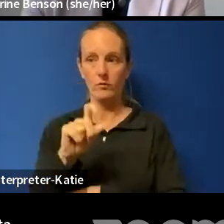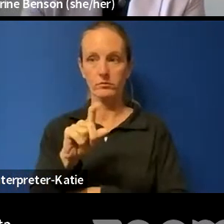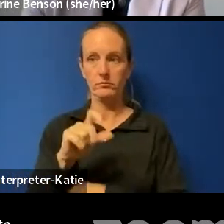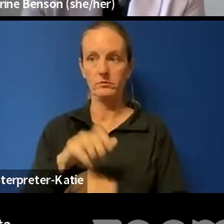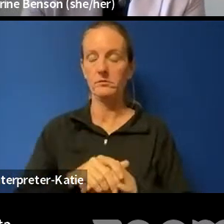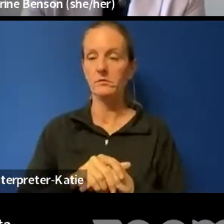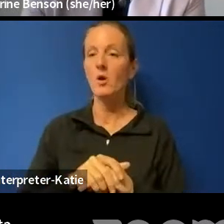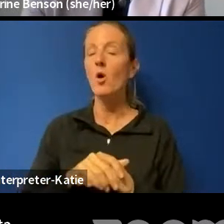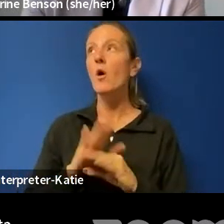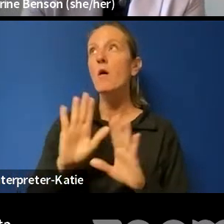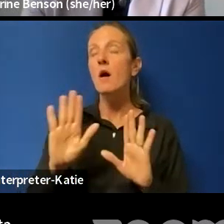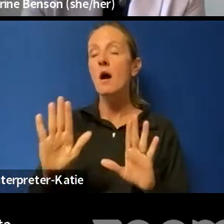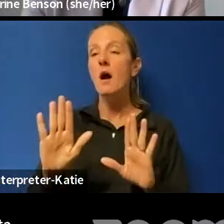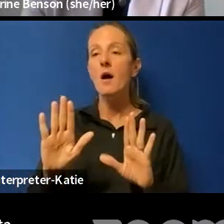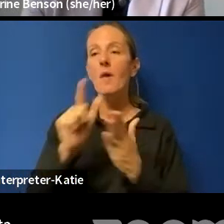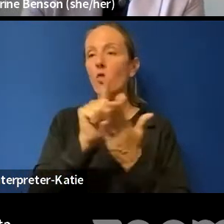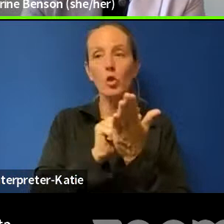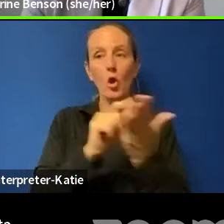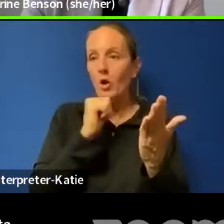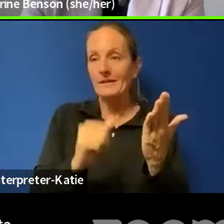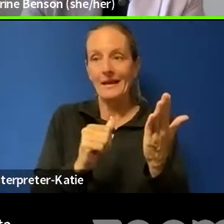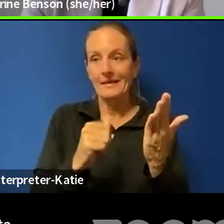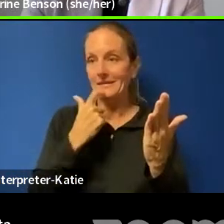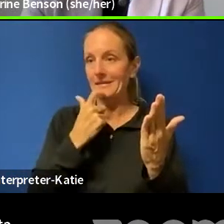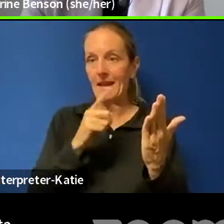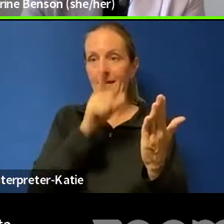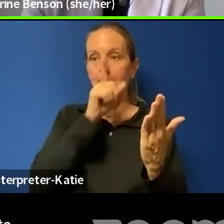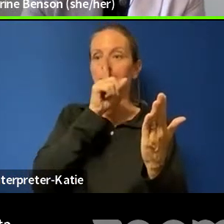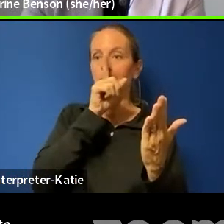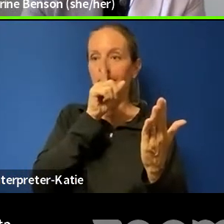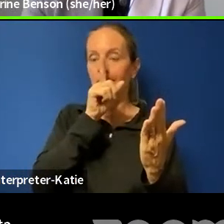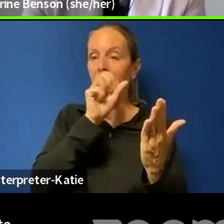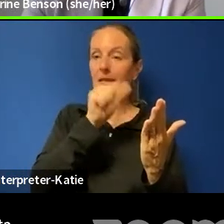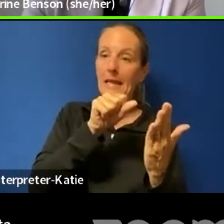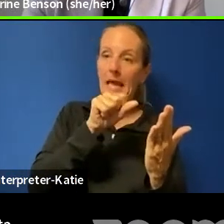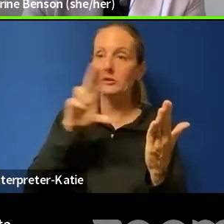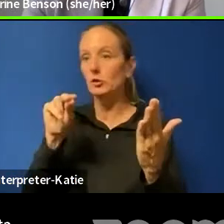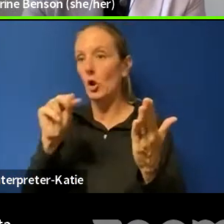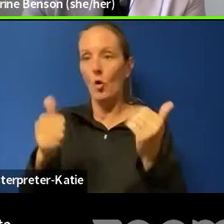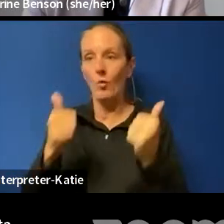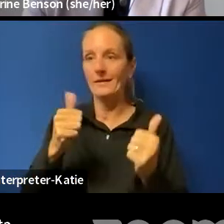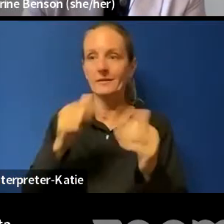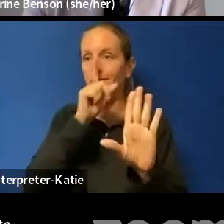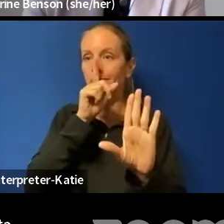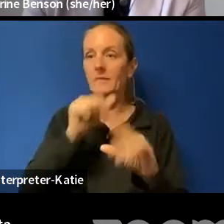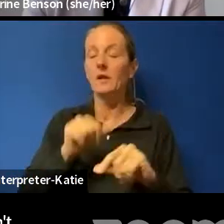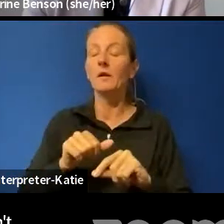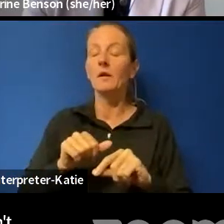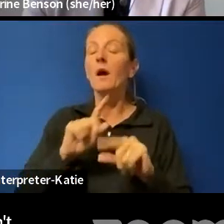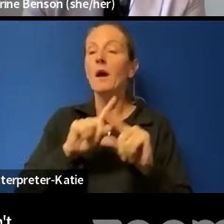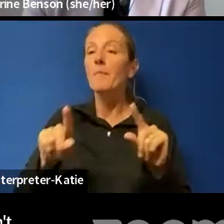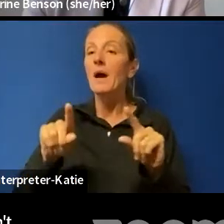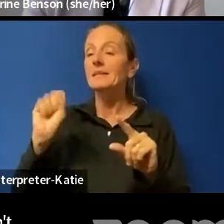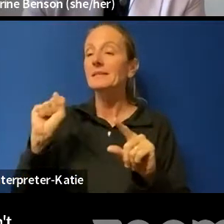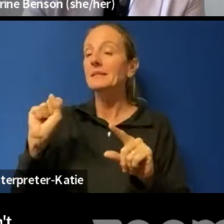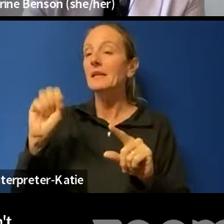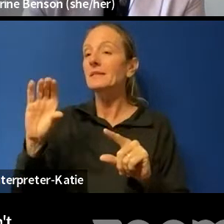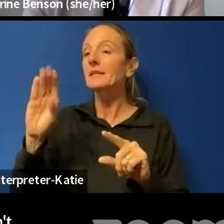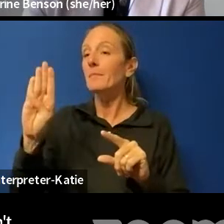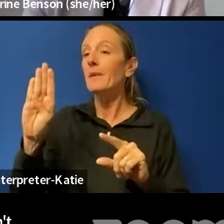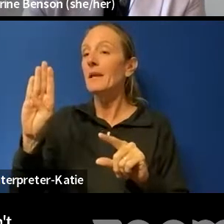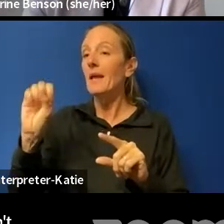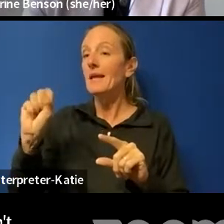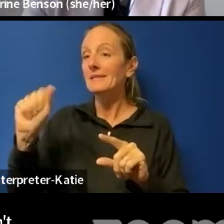although the law doesn't say one way or the other, what the CBSA says on its